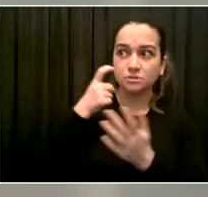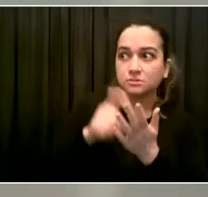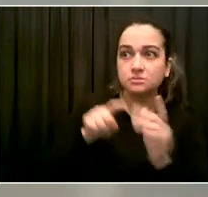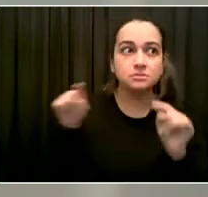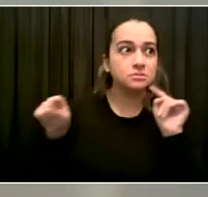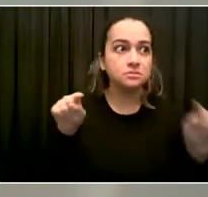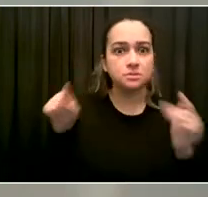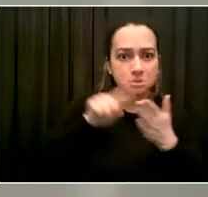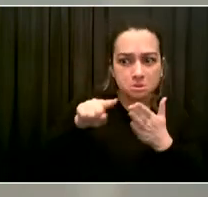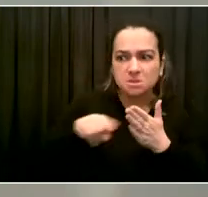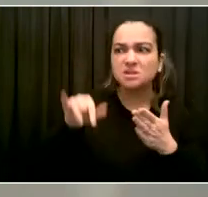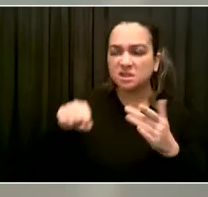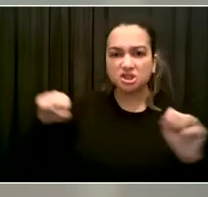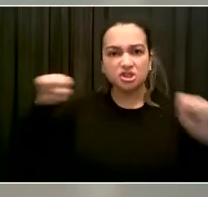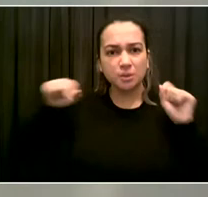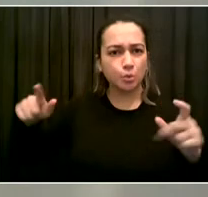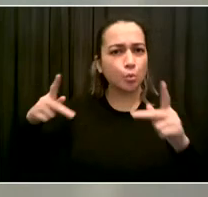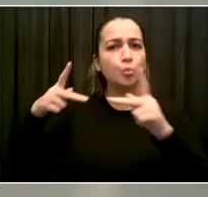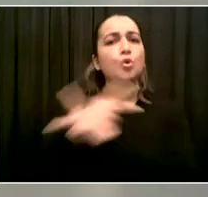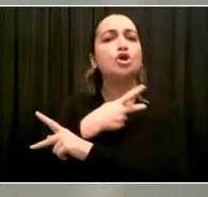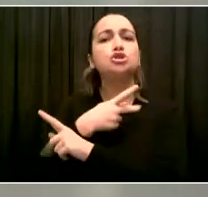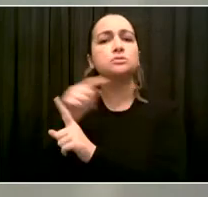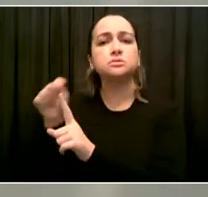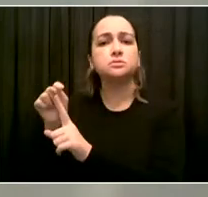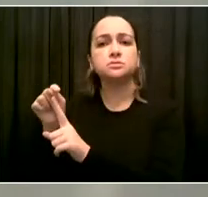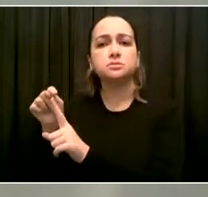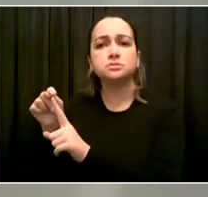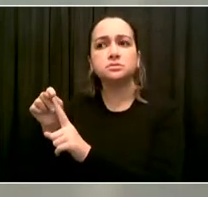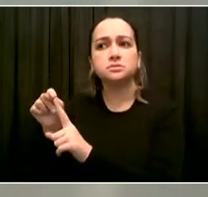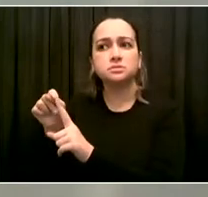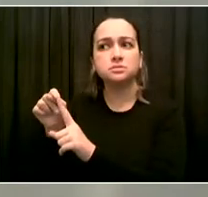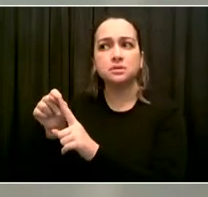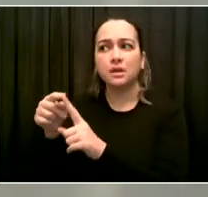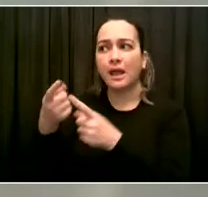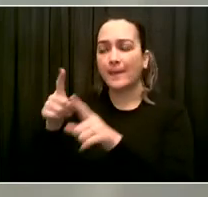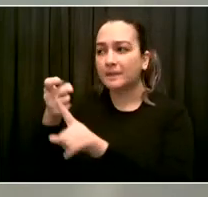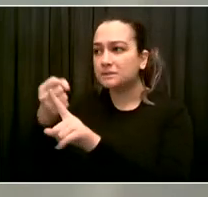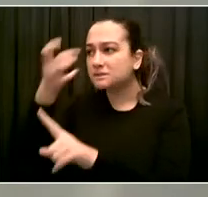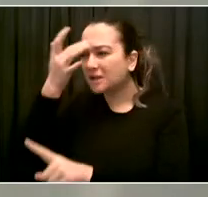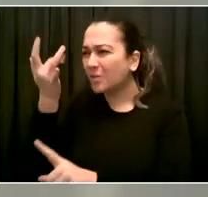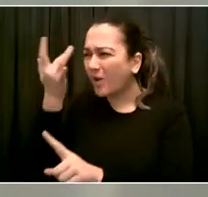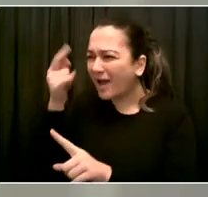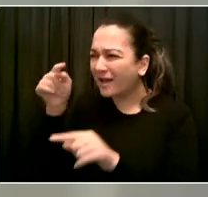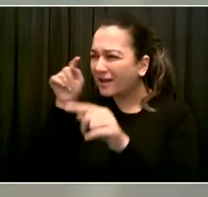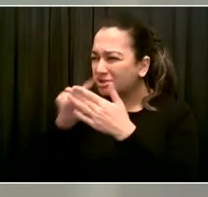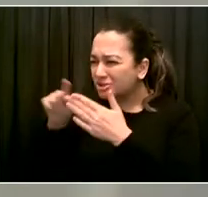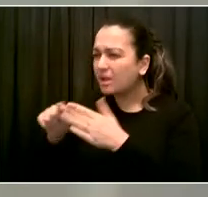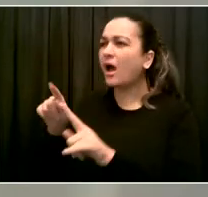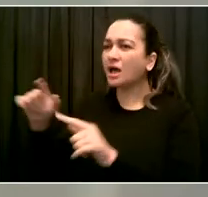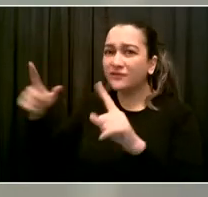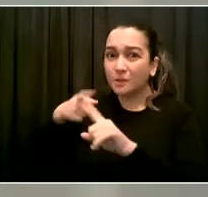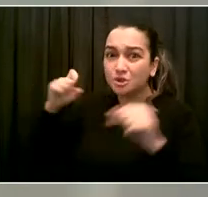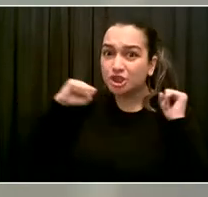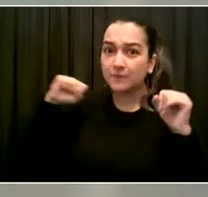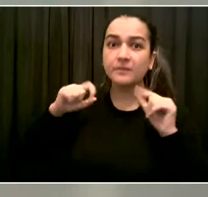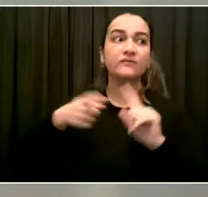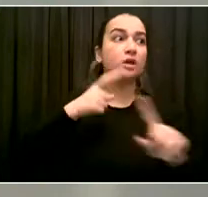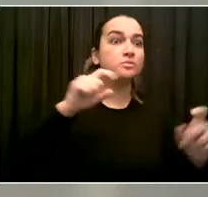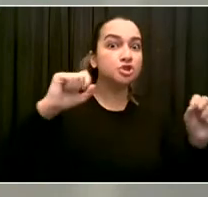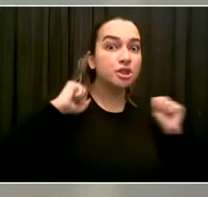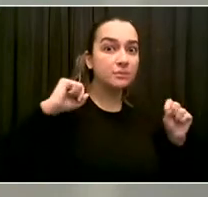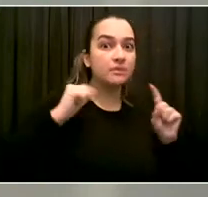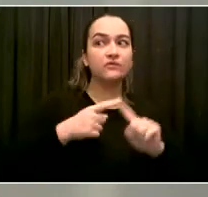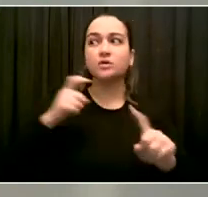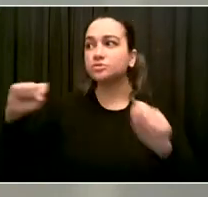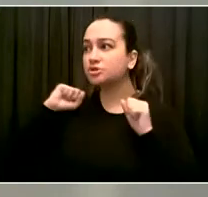of events around the country and around the world. So we'd really advise people, if they are going to participate in this activity, since the state is now allowing